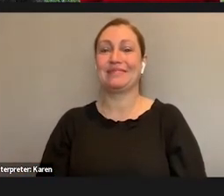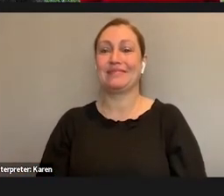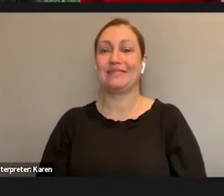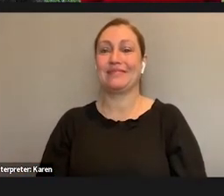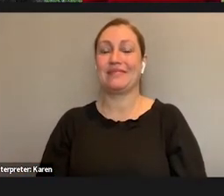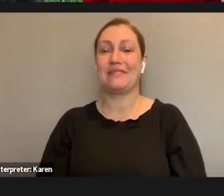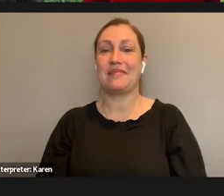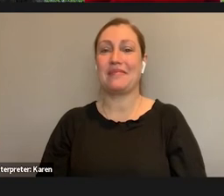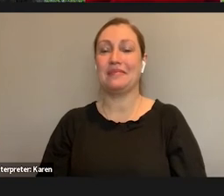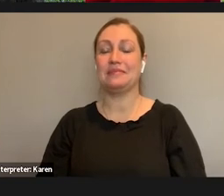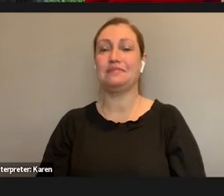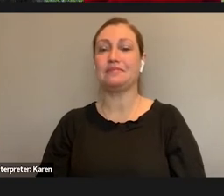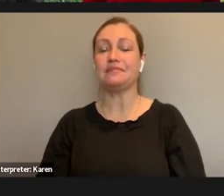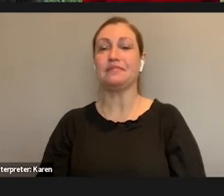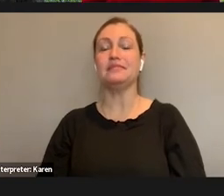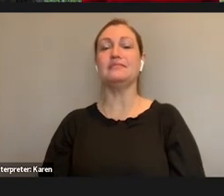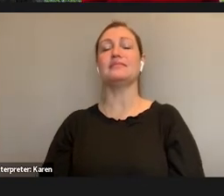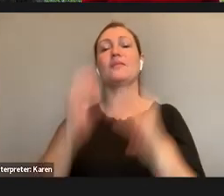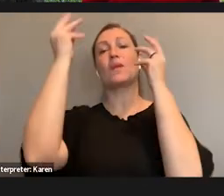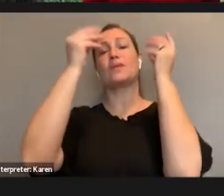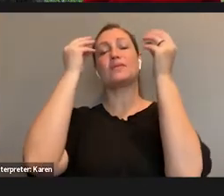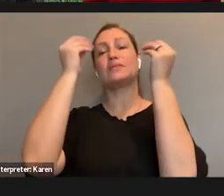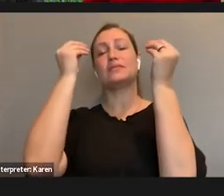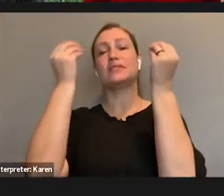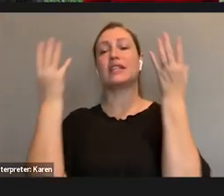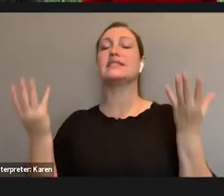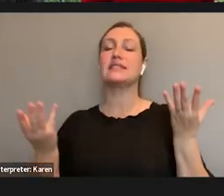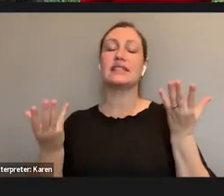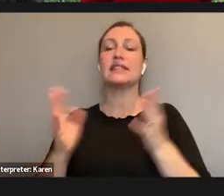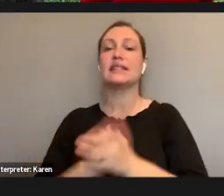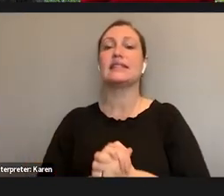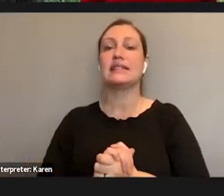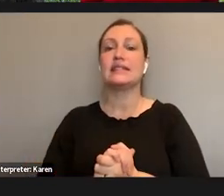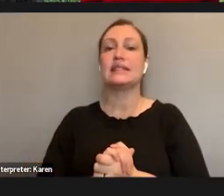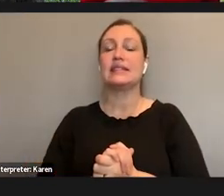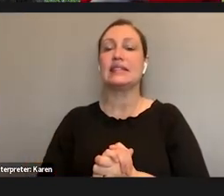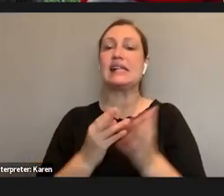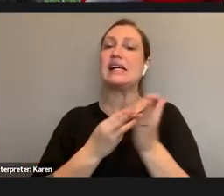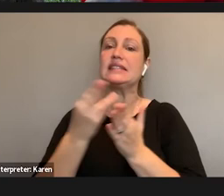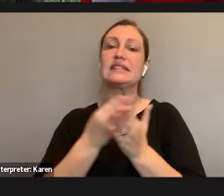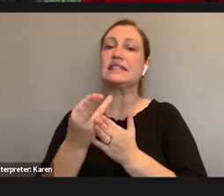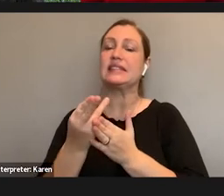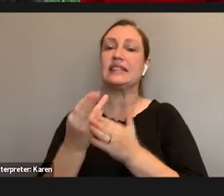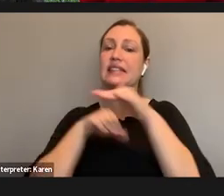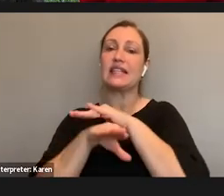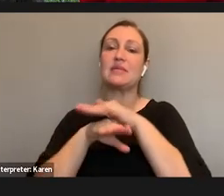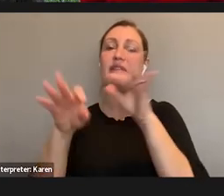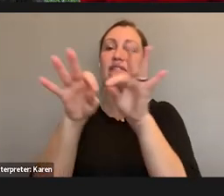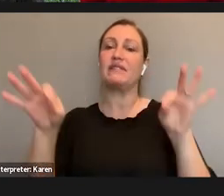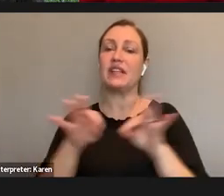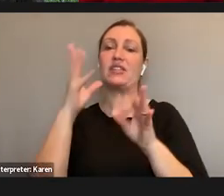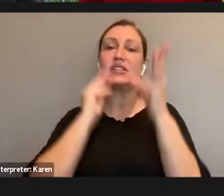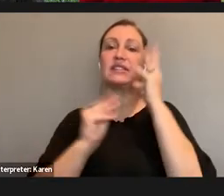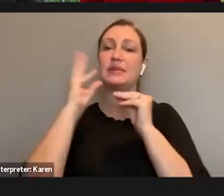So some closing thoughts. The lack of accessible field experiences is an insurmountable